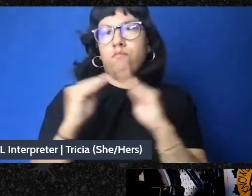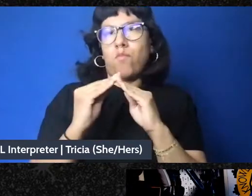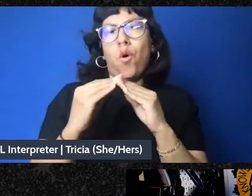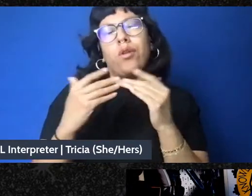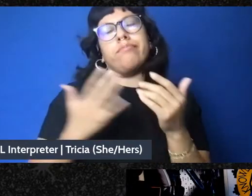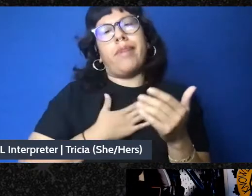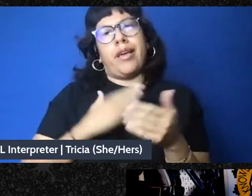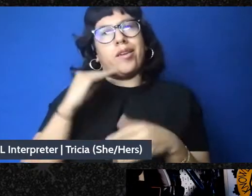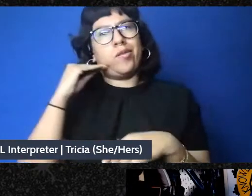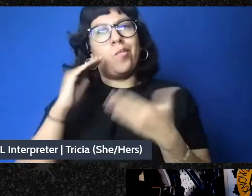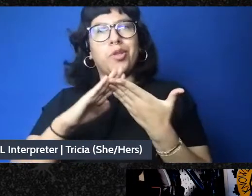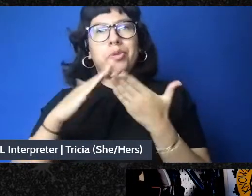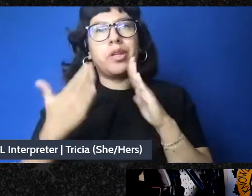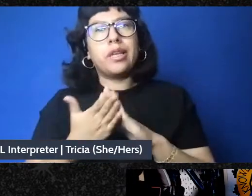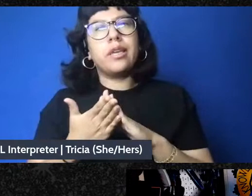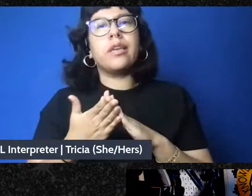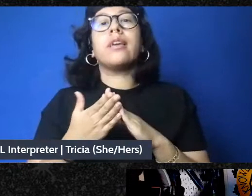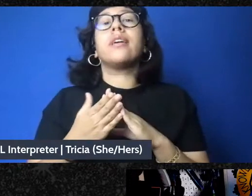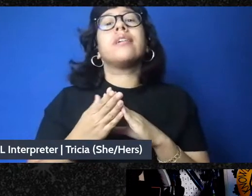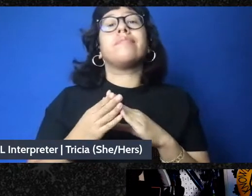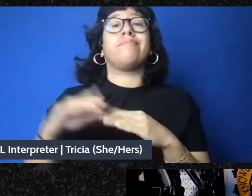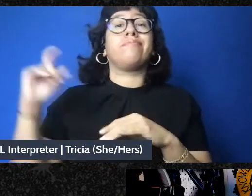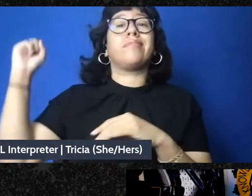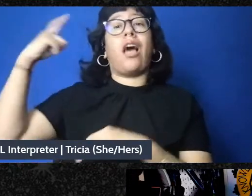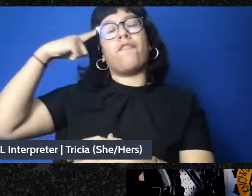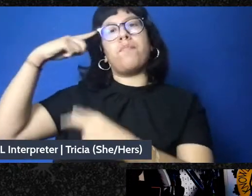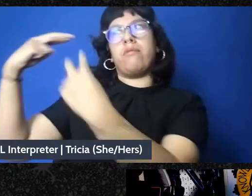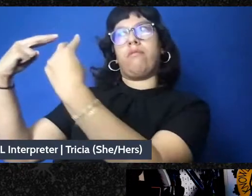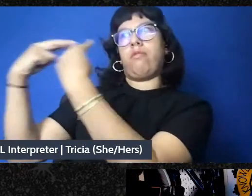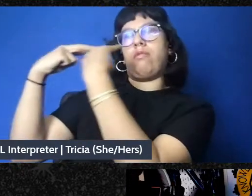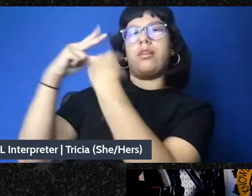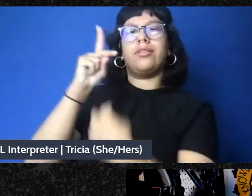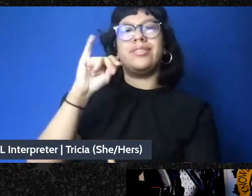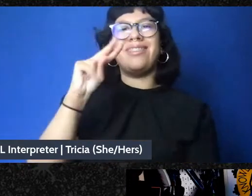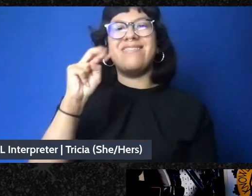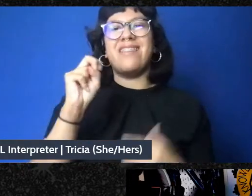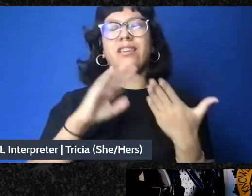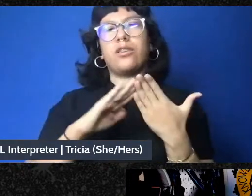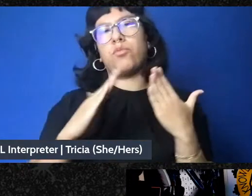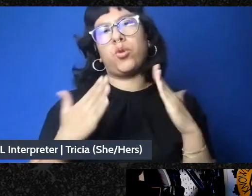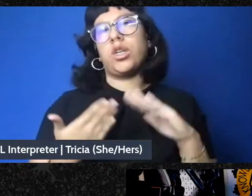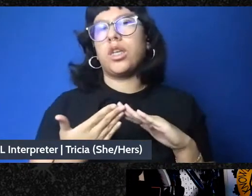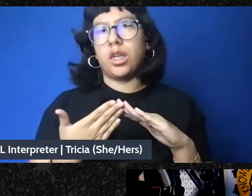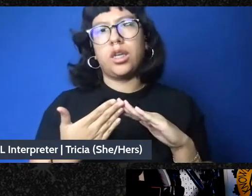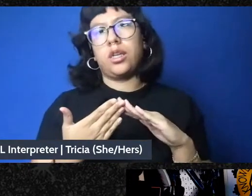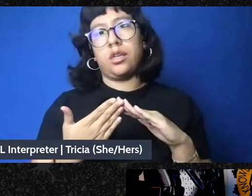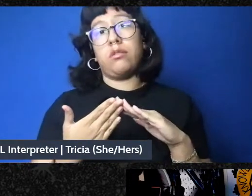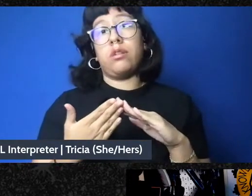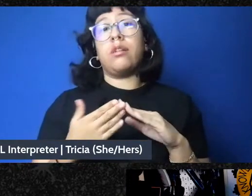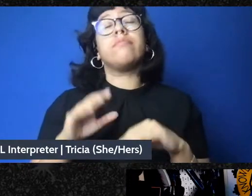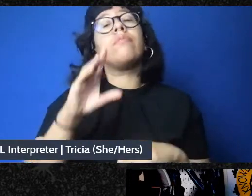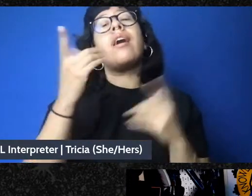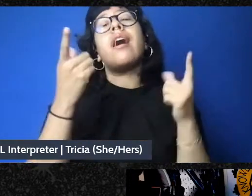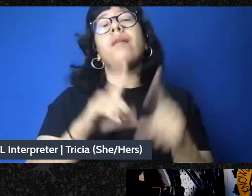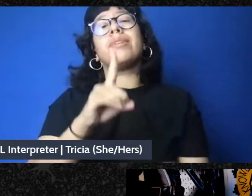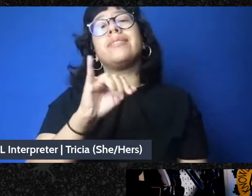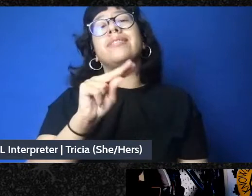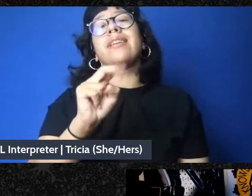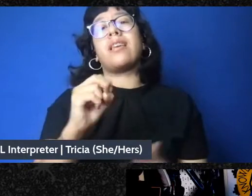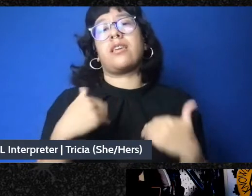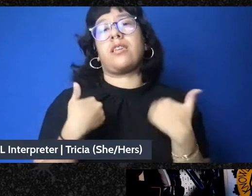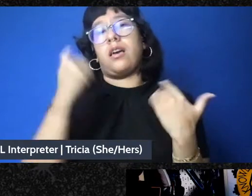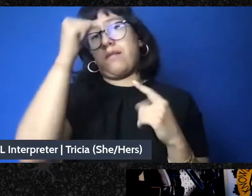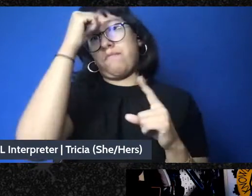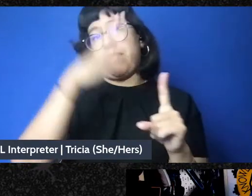illustrates the severity of state surveillance here in Diné-Bakea is one of a Diné young man's case,